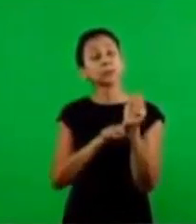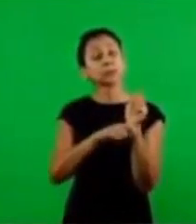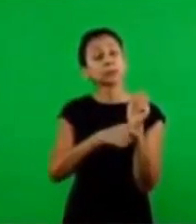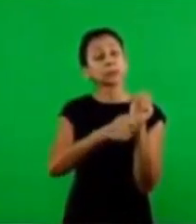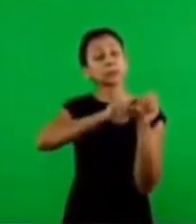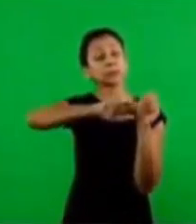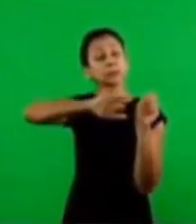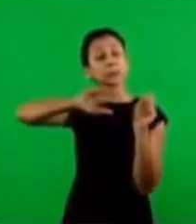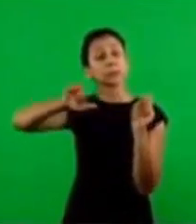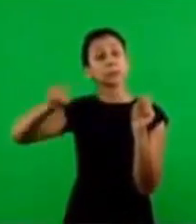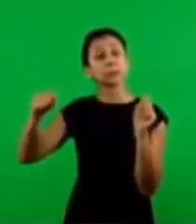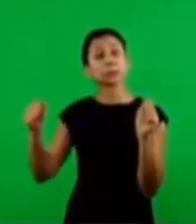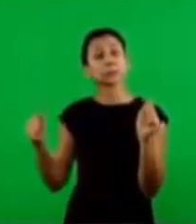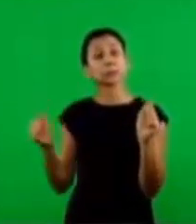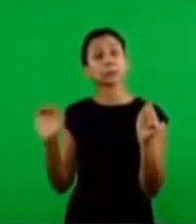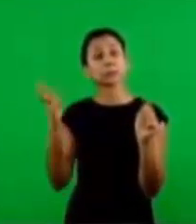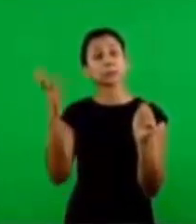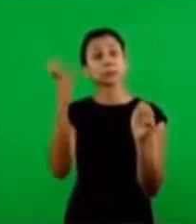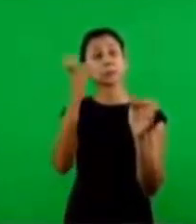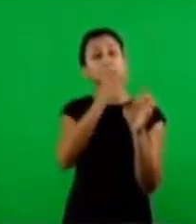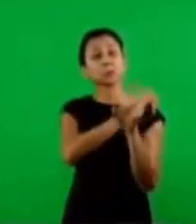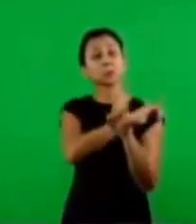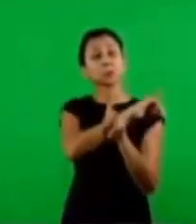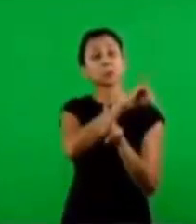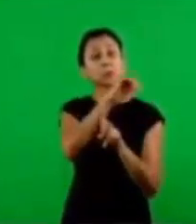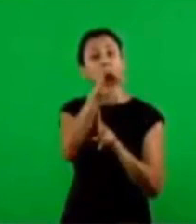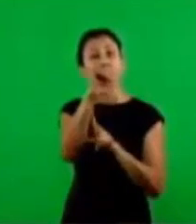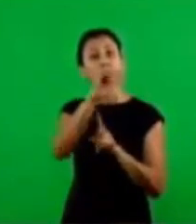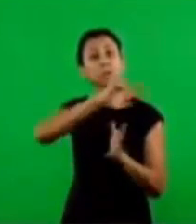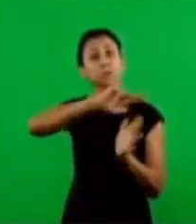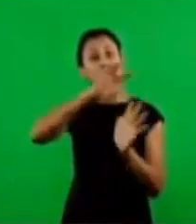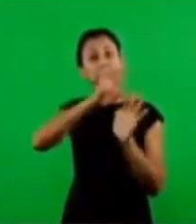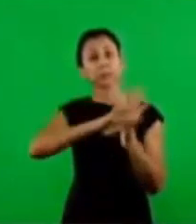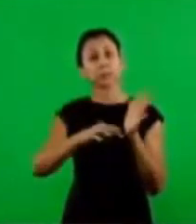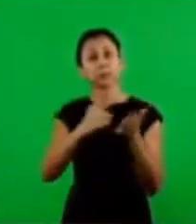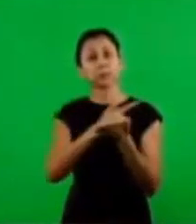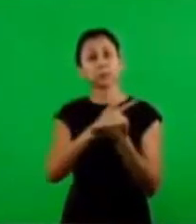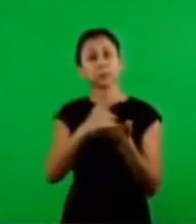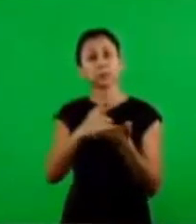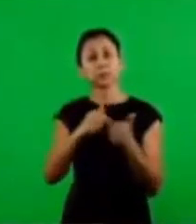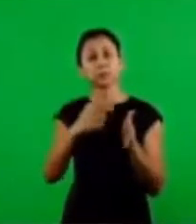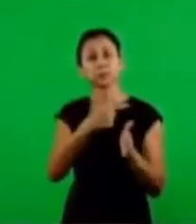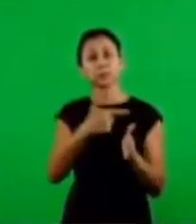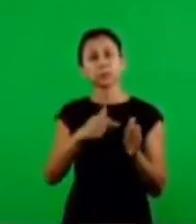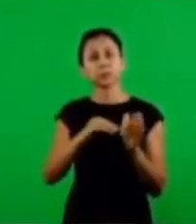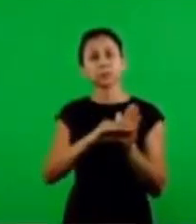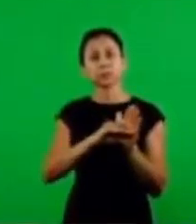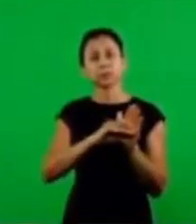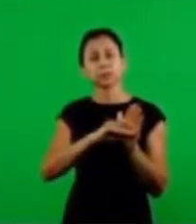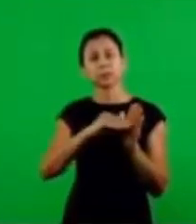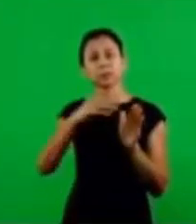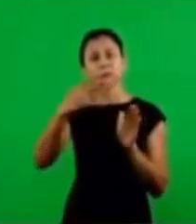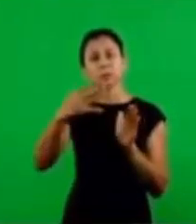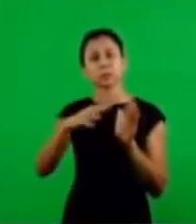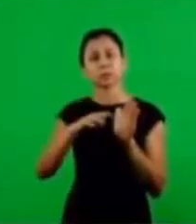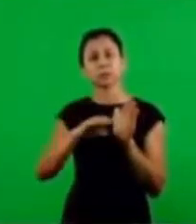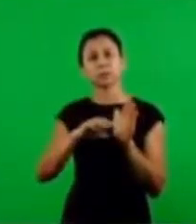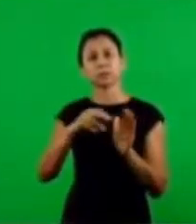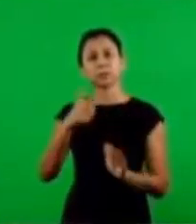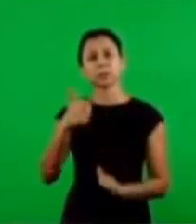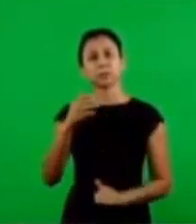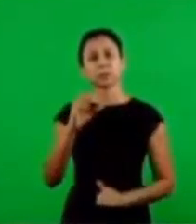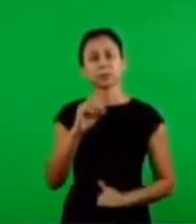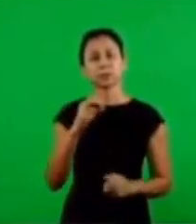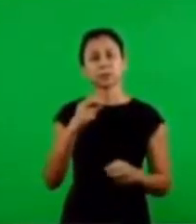the secrets and prophetic signs found in the text of Genesis 22.4 and Numbers